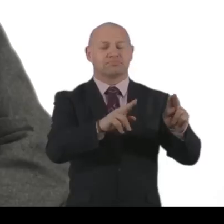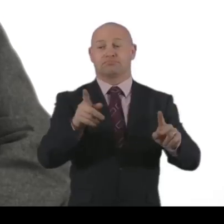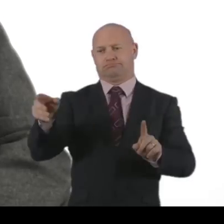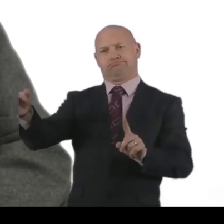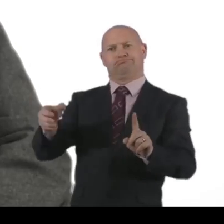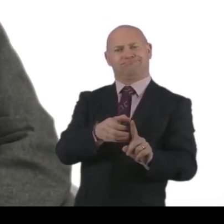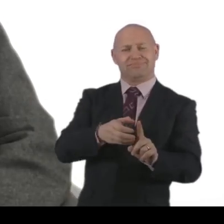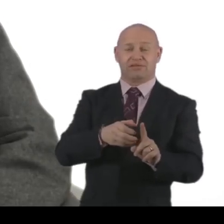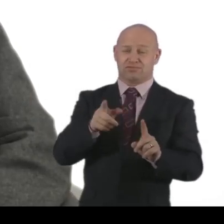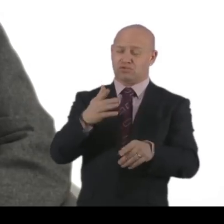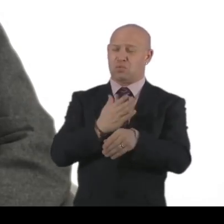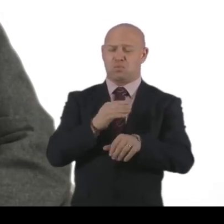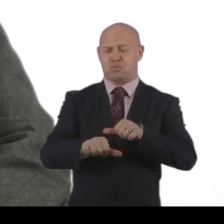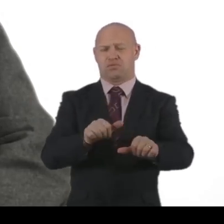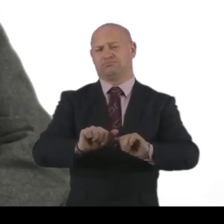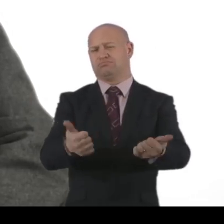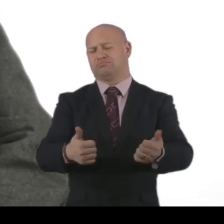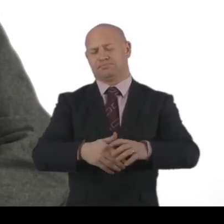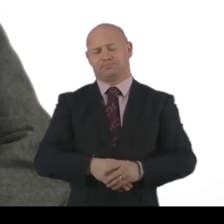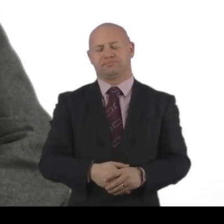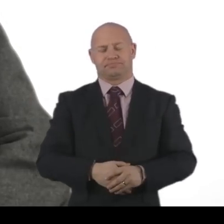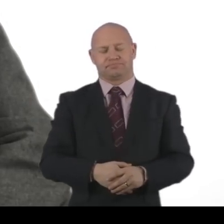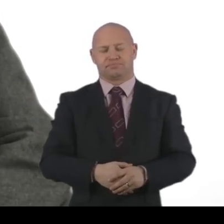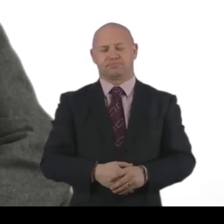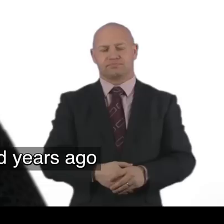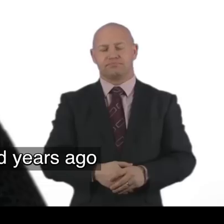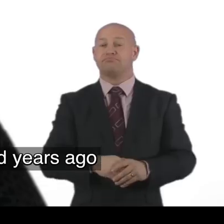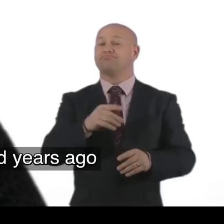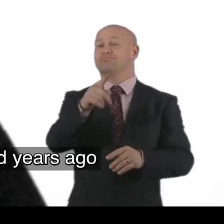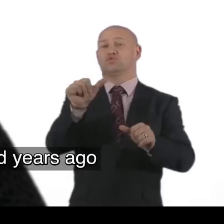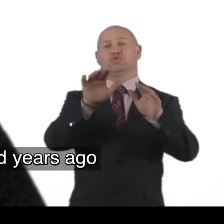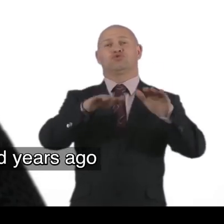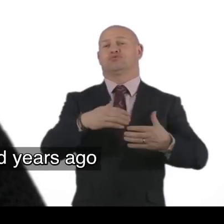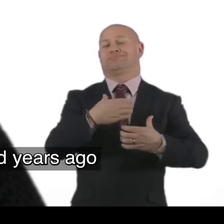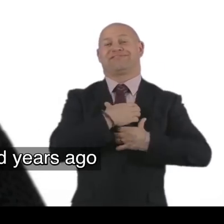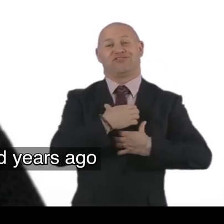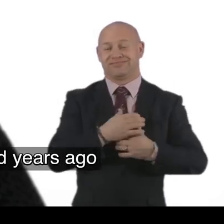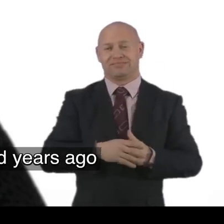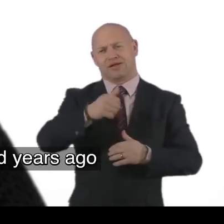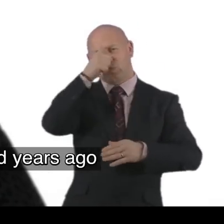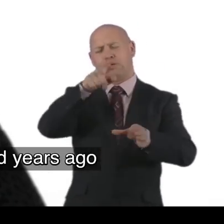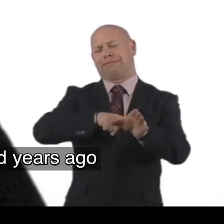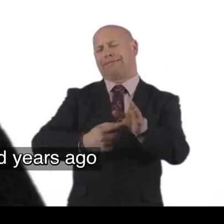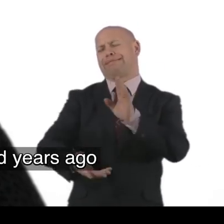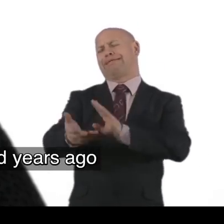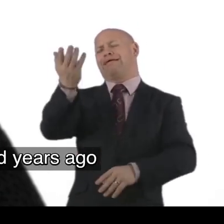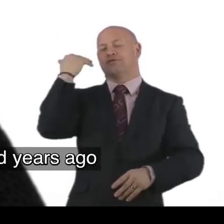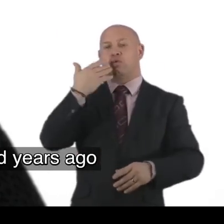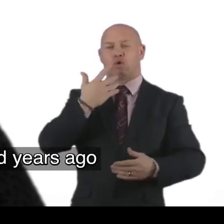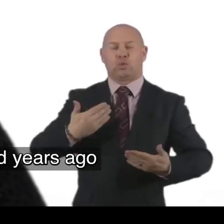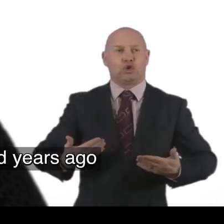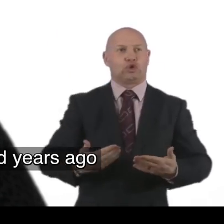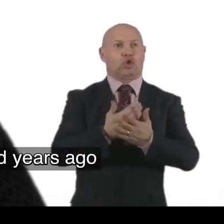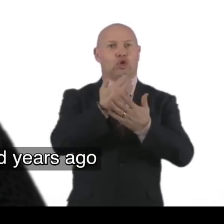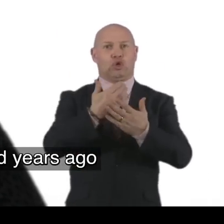And that. And. It's working out great. They shouldn't be frightened. I know. Years and years